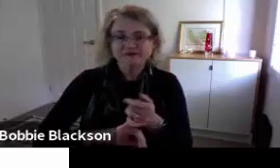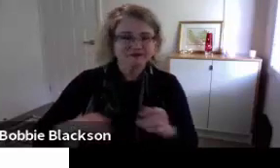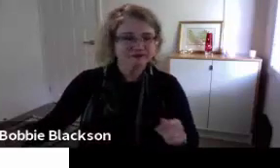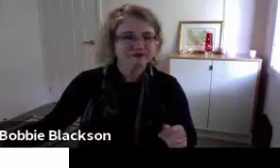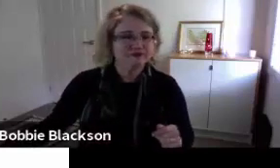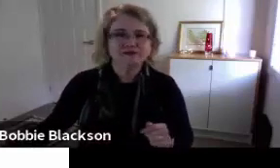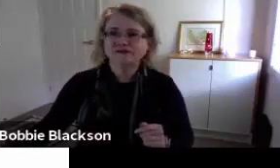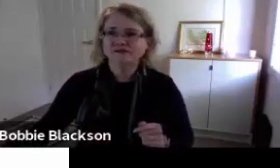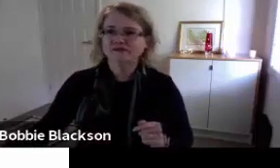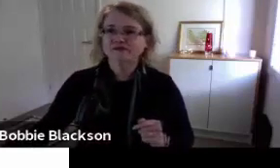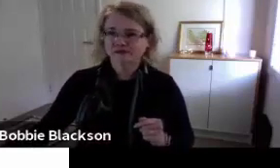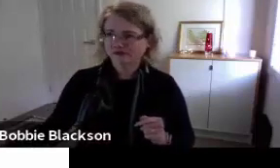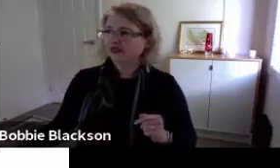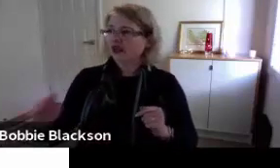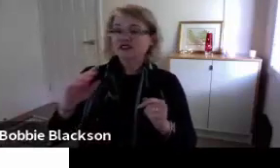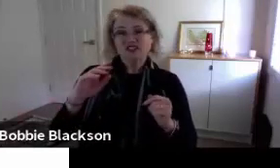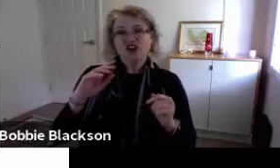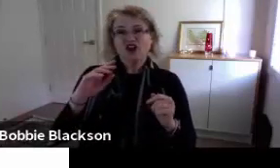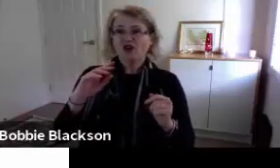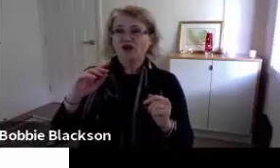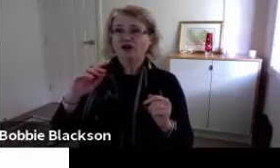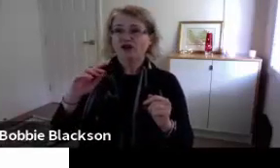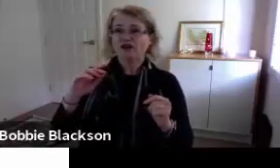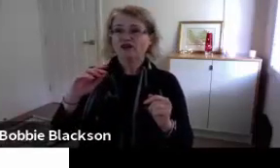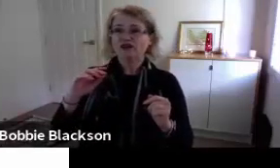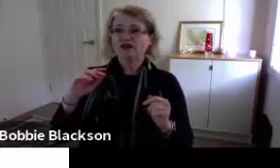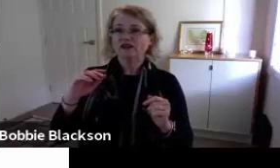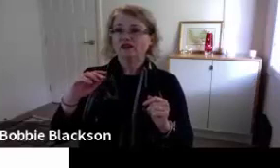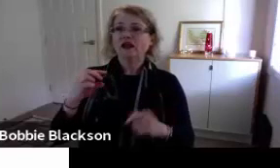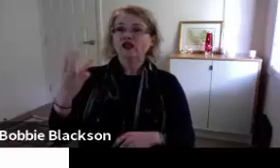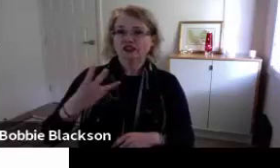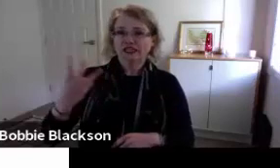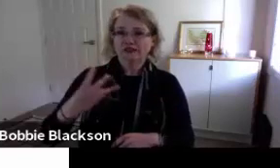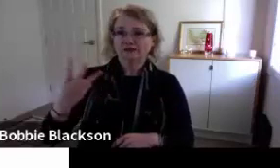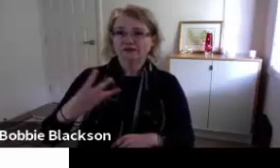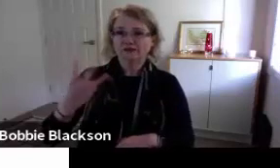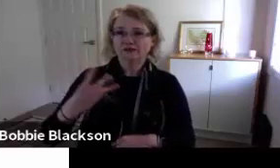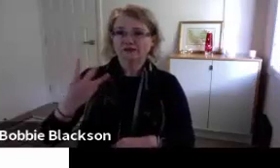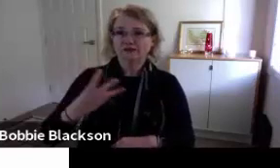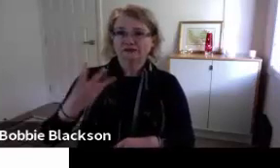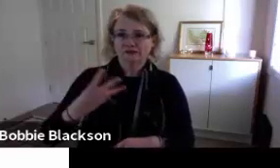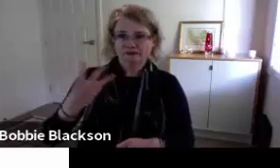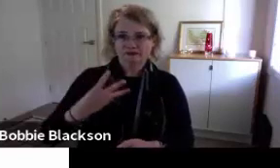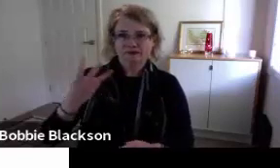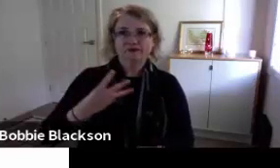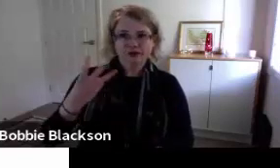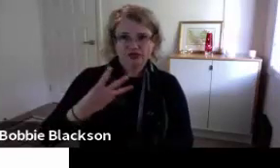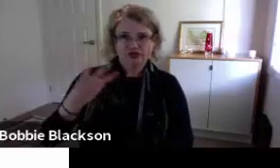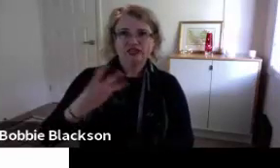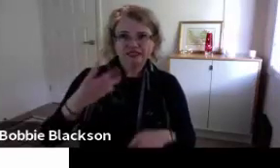interpreting here for three years, 13 years